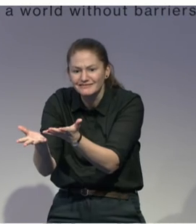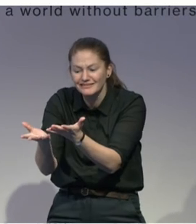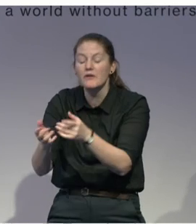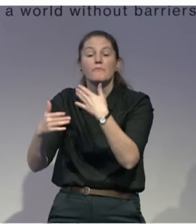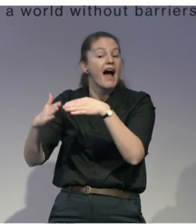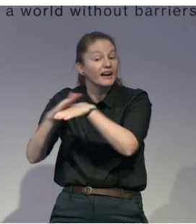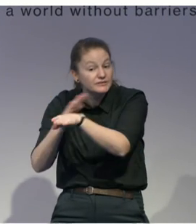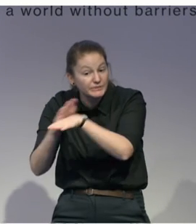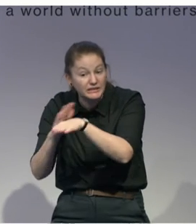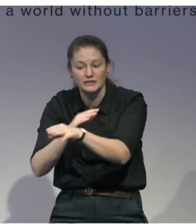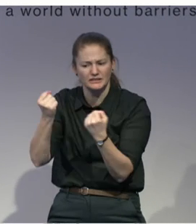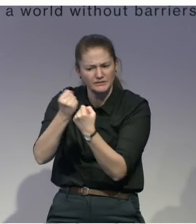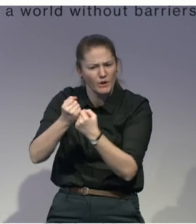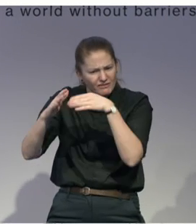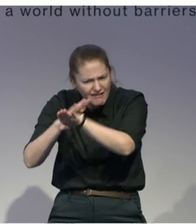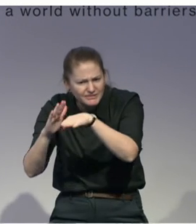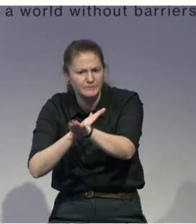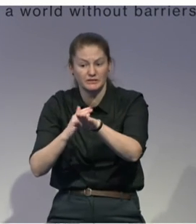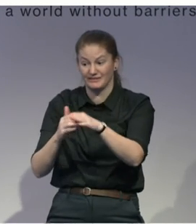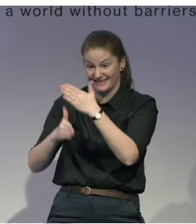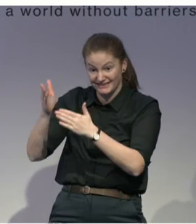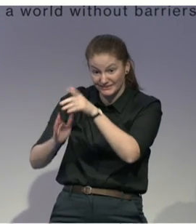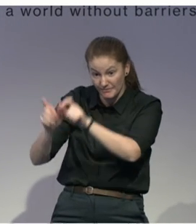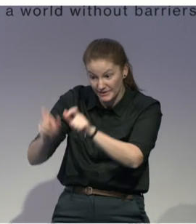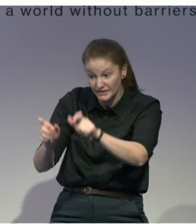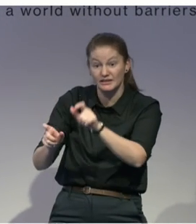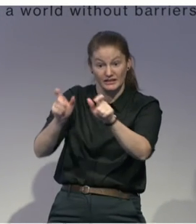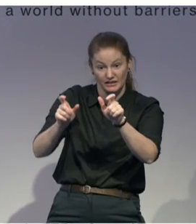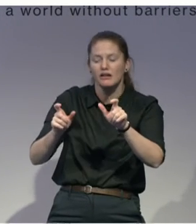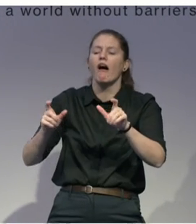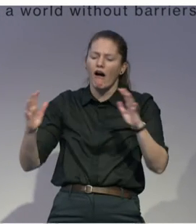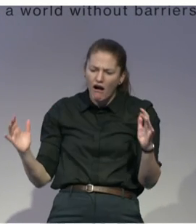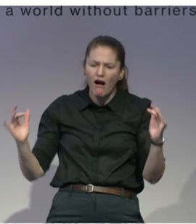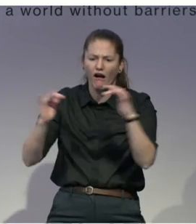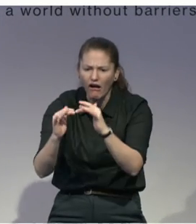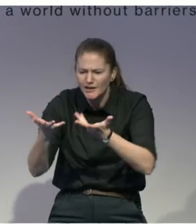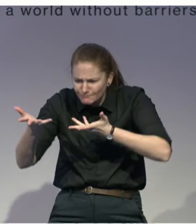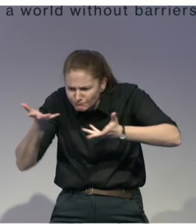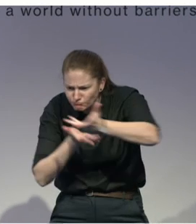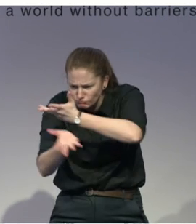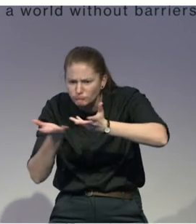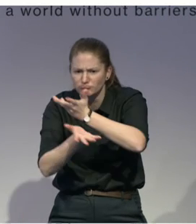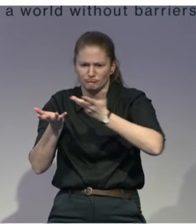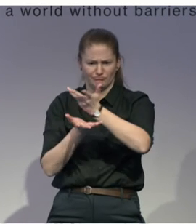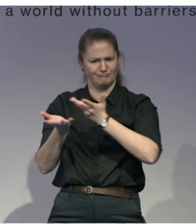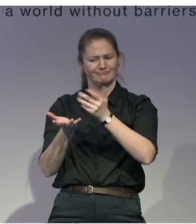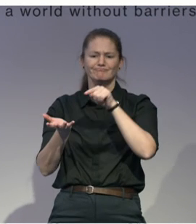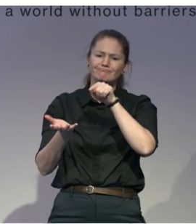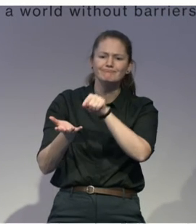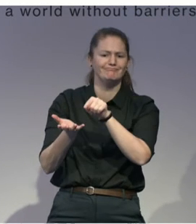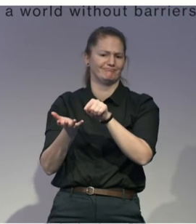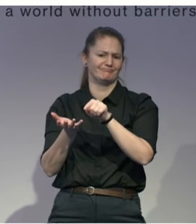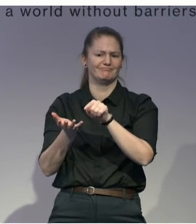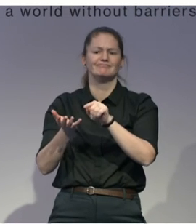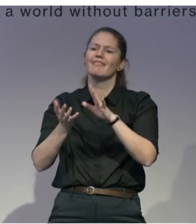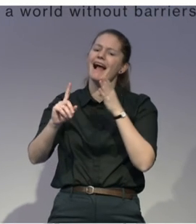disabilities to come together in this space and interact with each other. So to this end, actually, we also run programmes to encourage more community